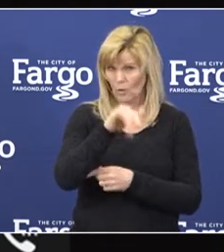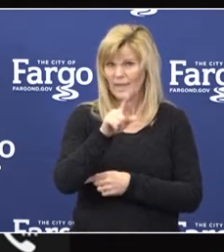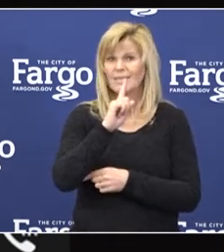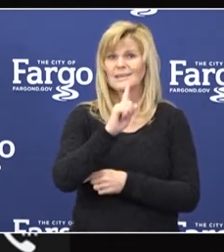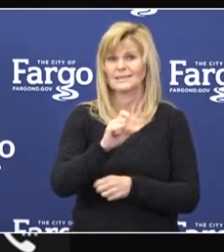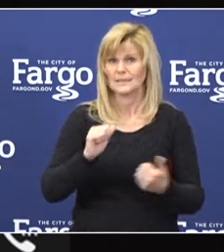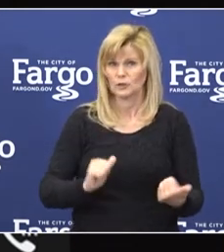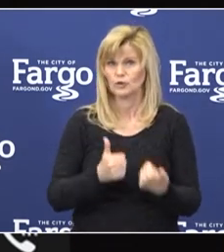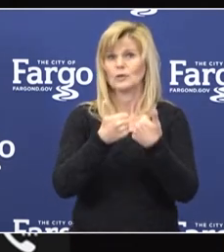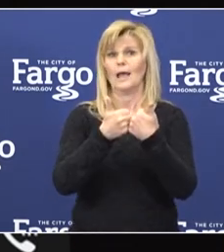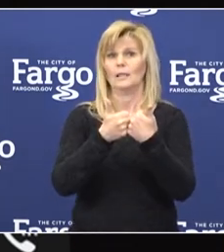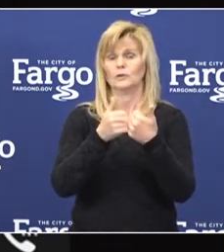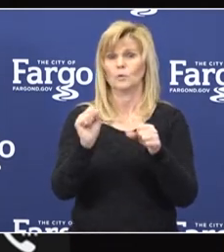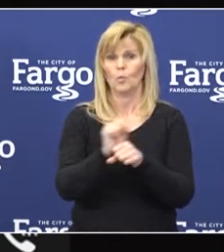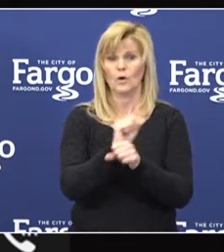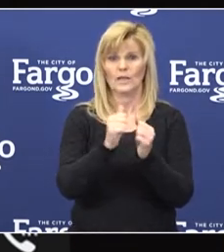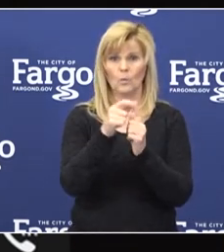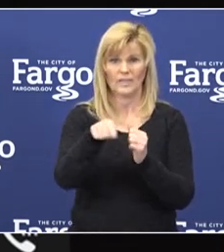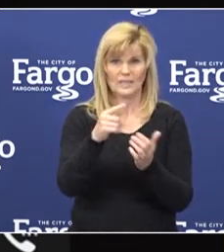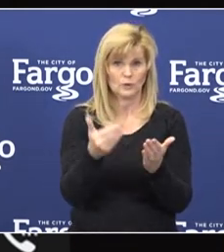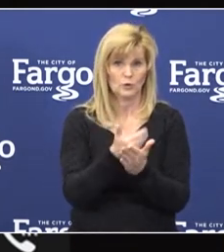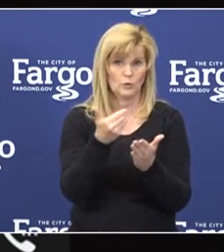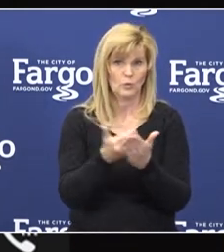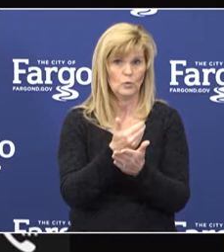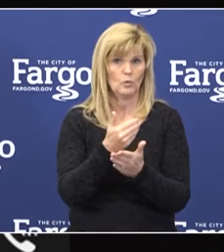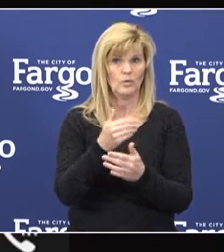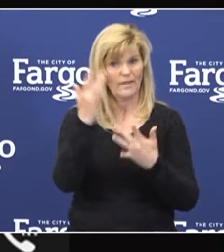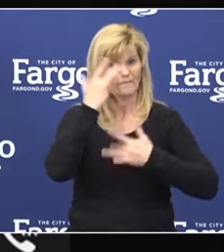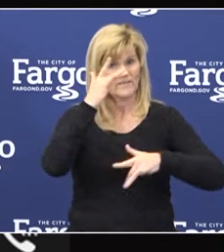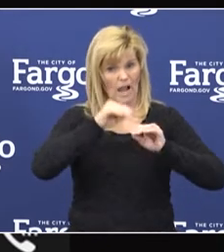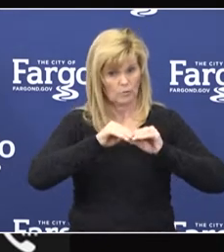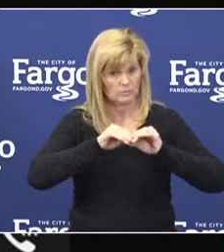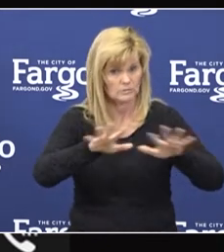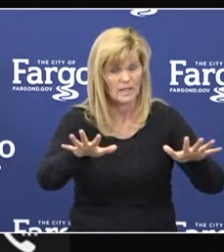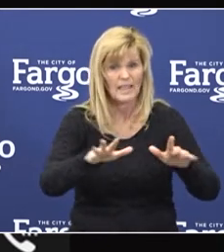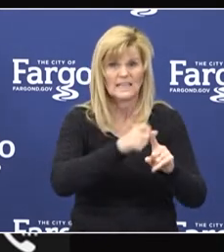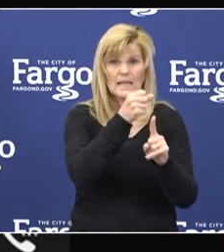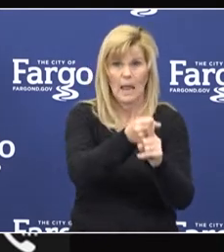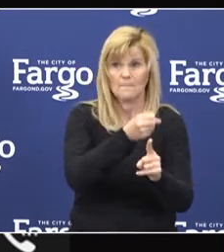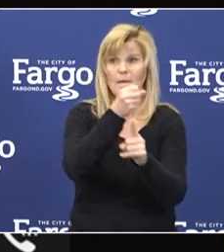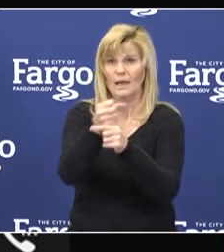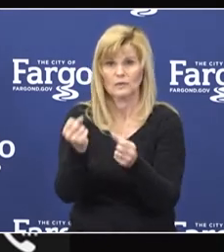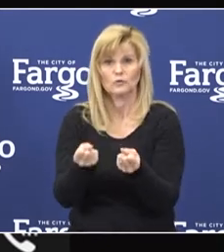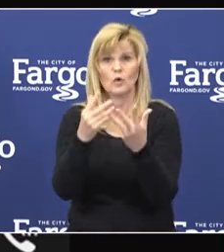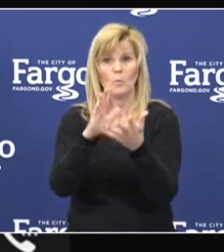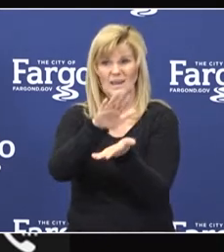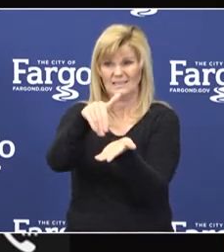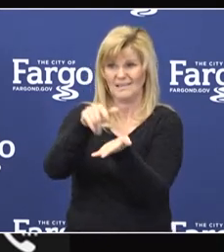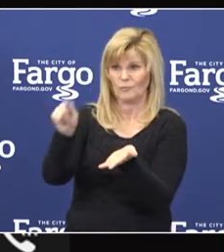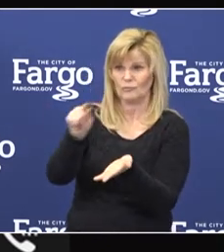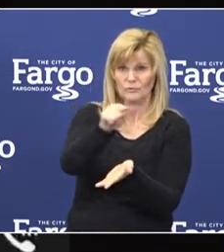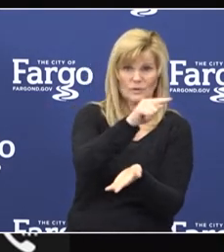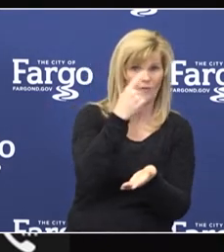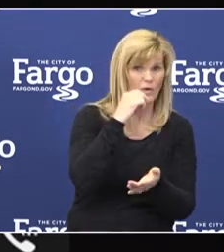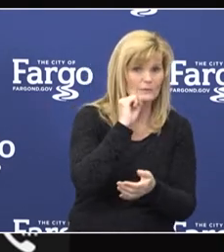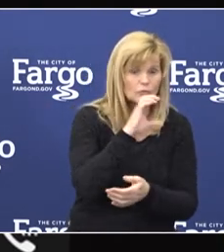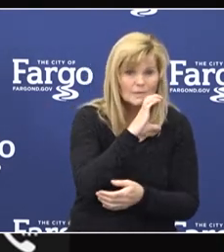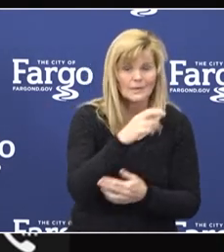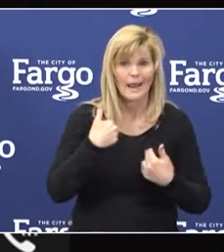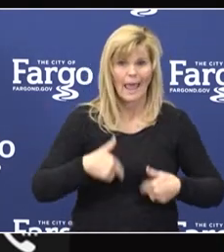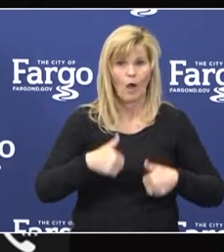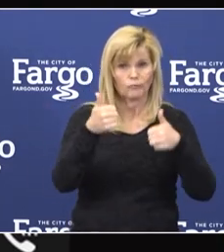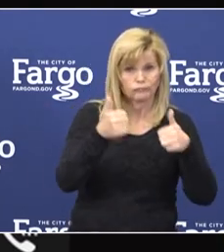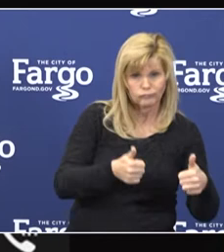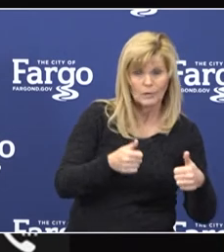in dealing with this new virus that's impacting so many of their residents. We thank all of you for everything